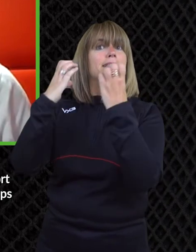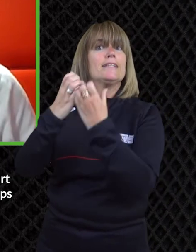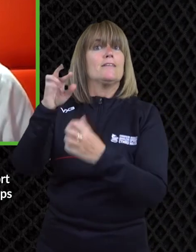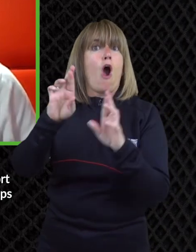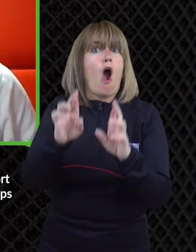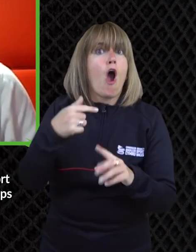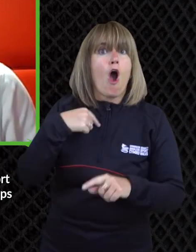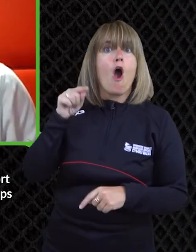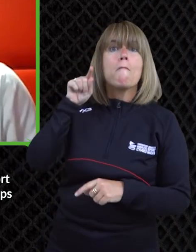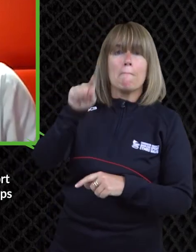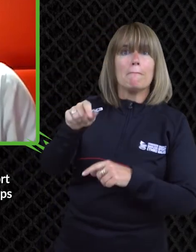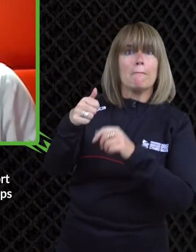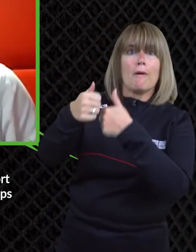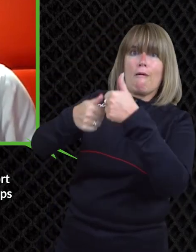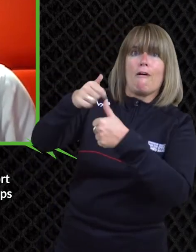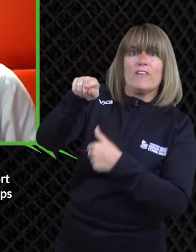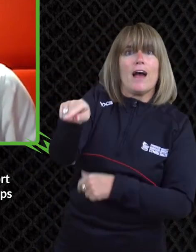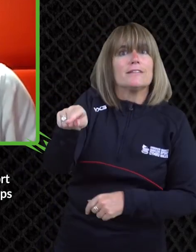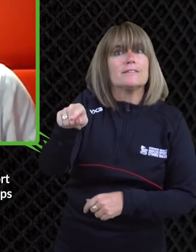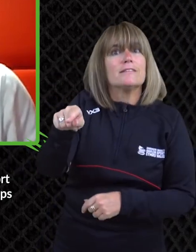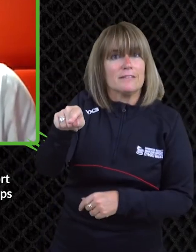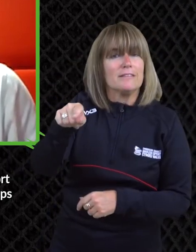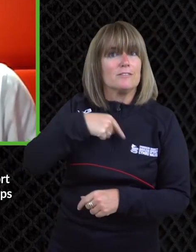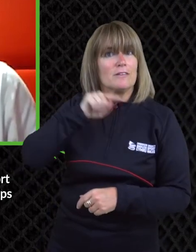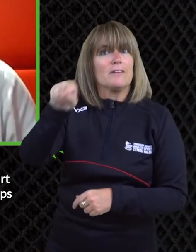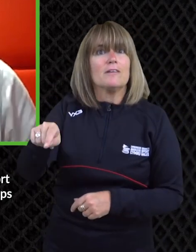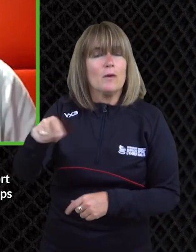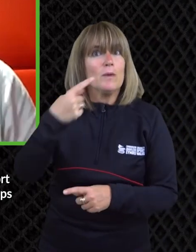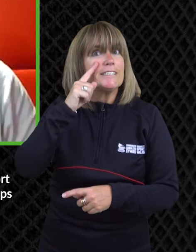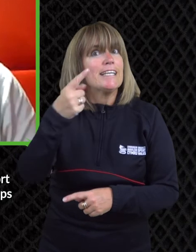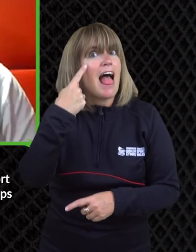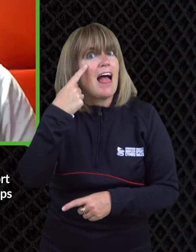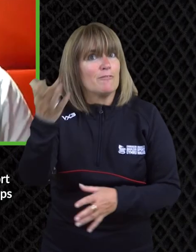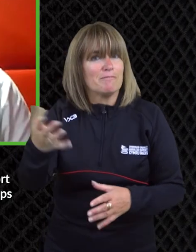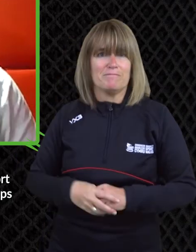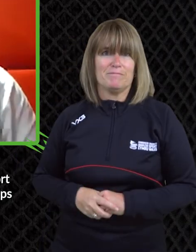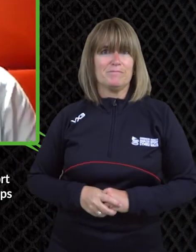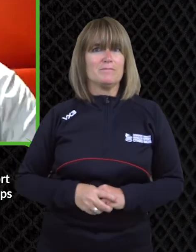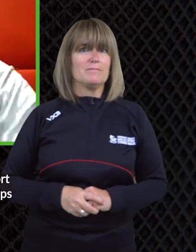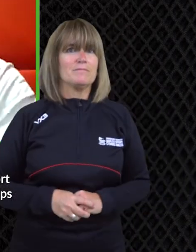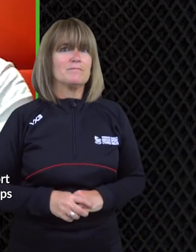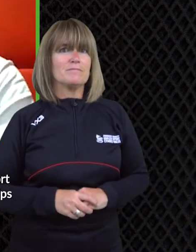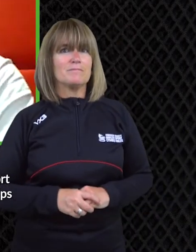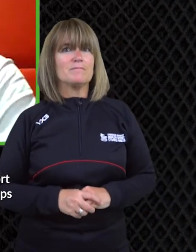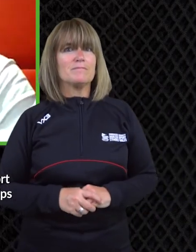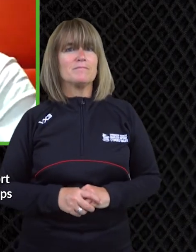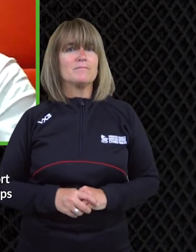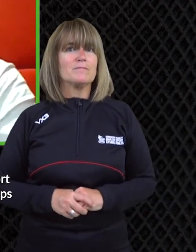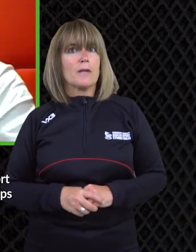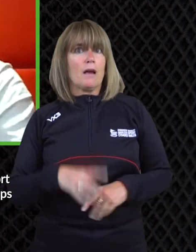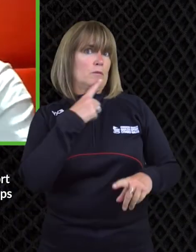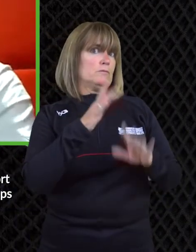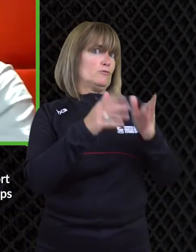come from disability sport wales so i'm sure i'll be posting about that in the uh in the coming months like the the wheelchair rugby championships in the principality